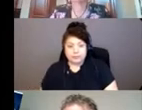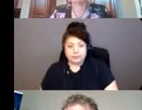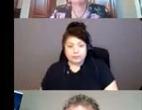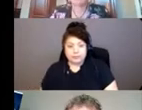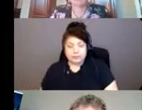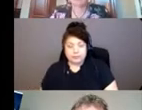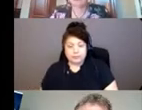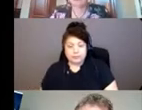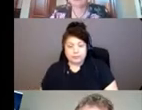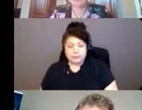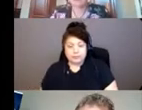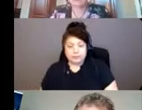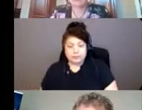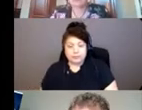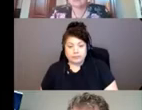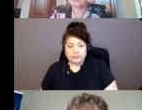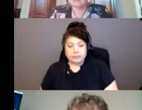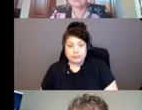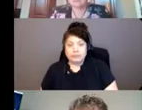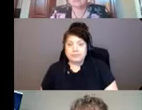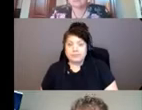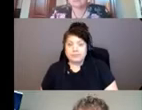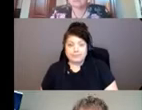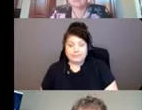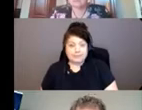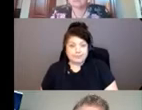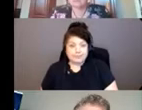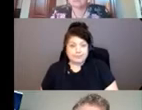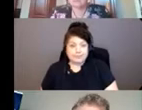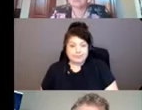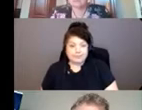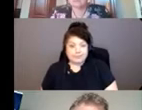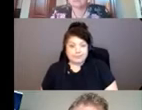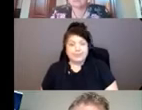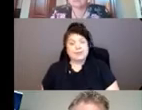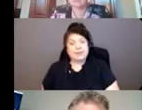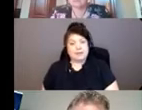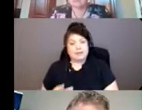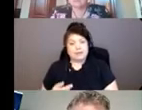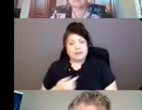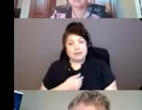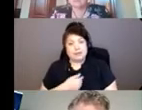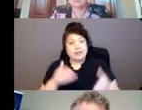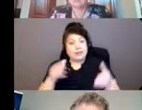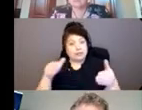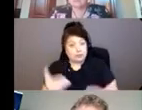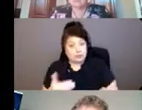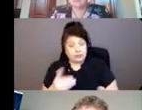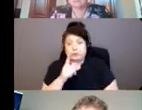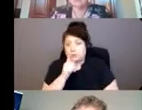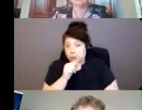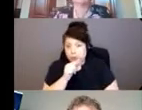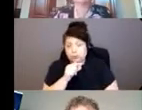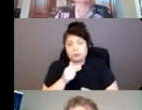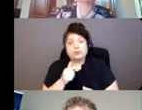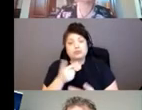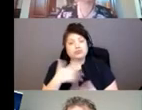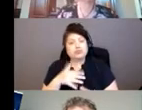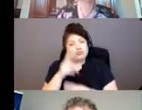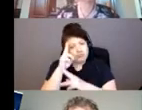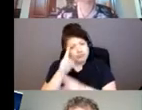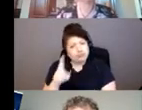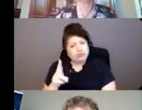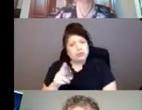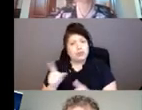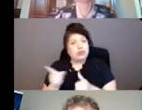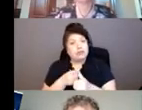Now I'd like to introduce, I have the absolute honour to introduce our first speaker, or should I say